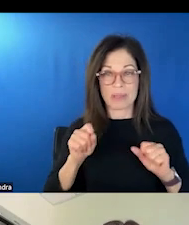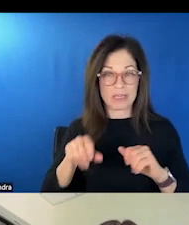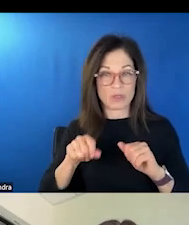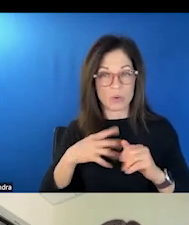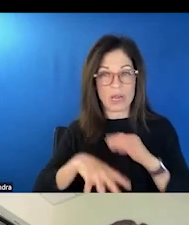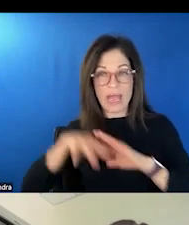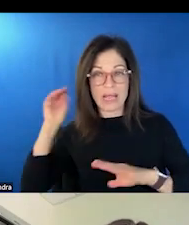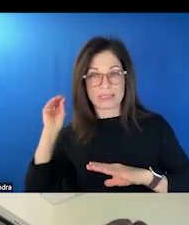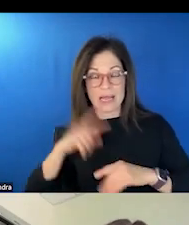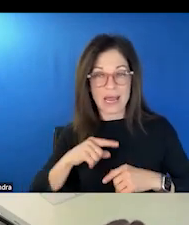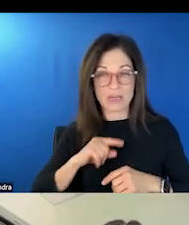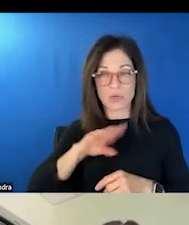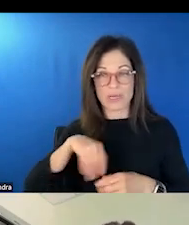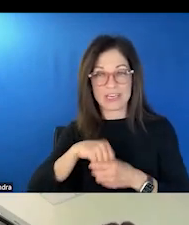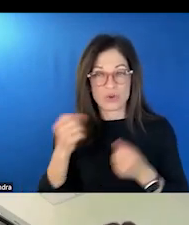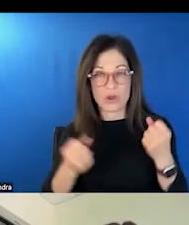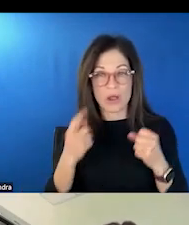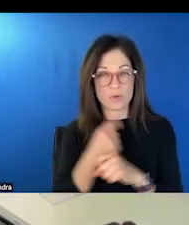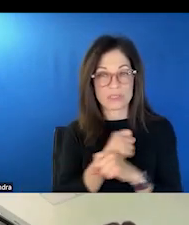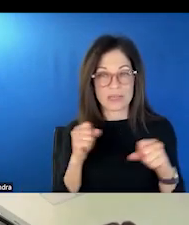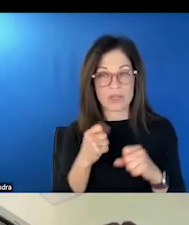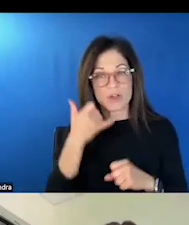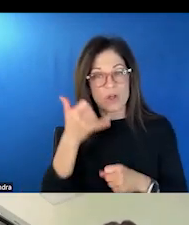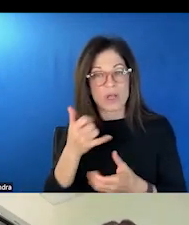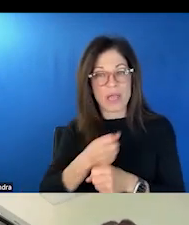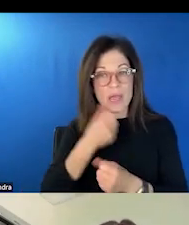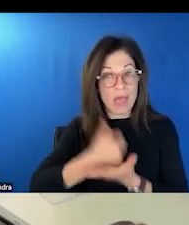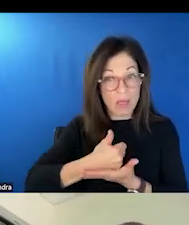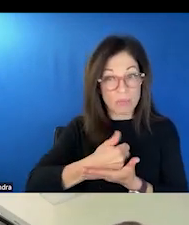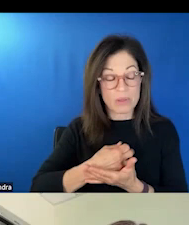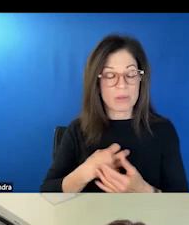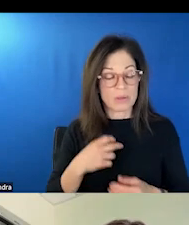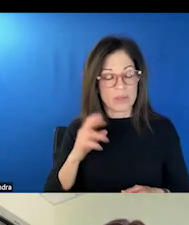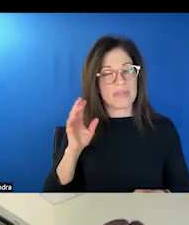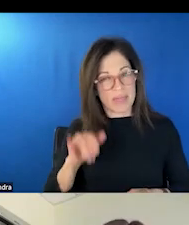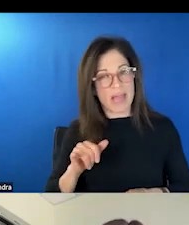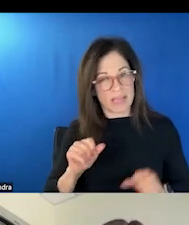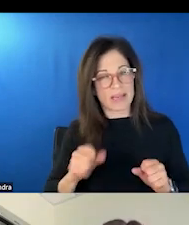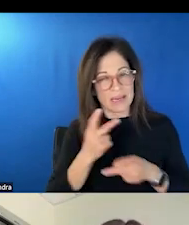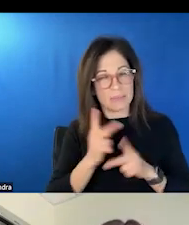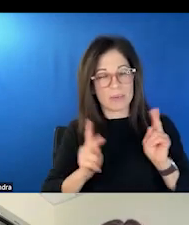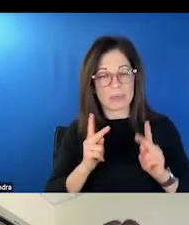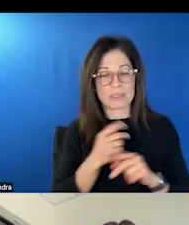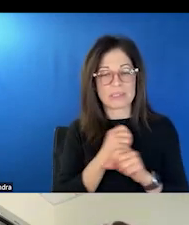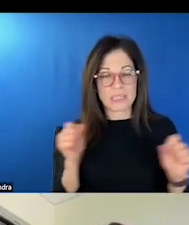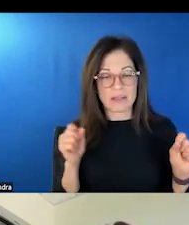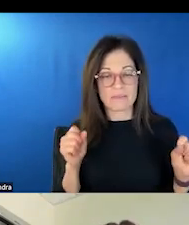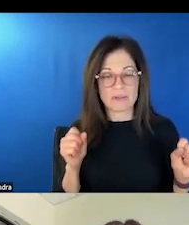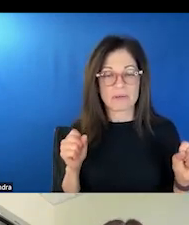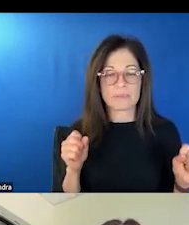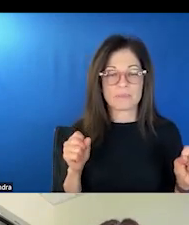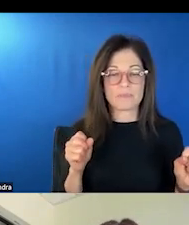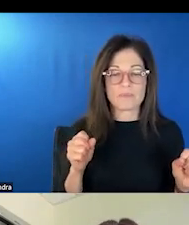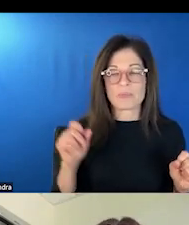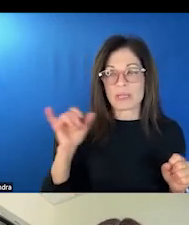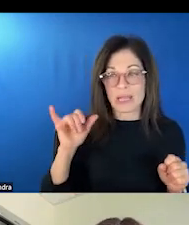in your car and you can call for assistance, that, you know, those can keep people safe in the case